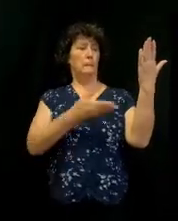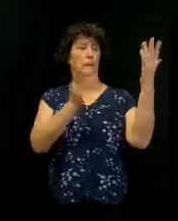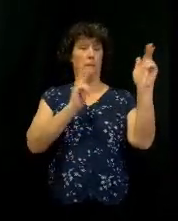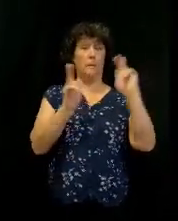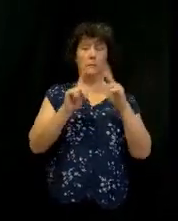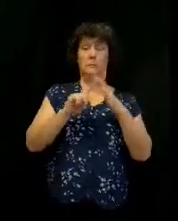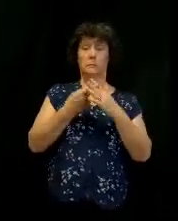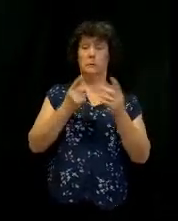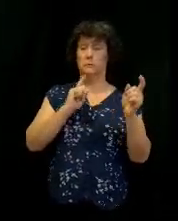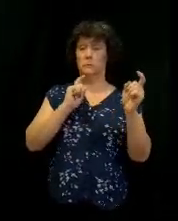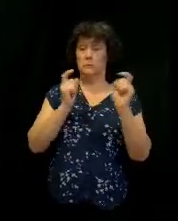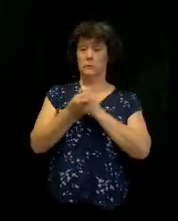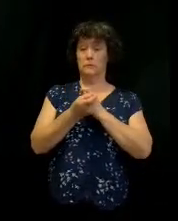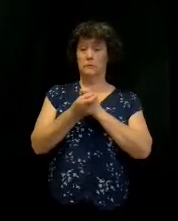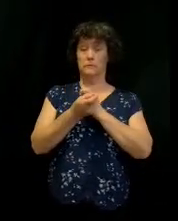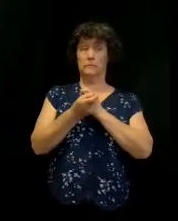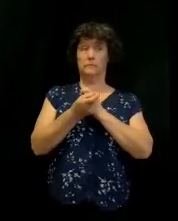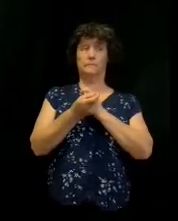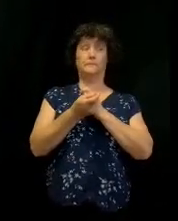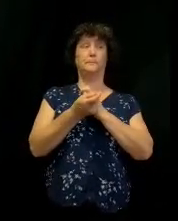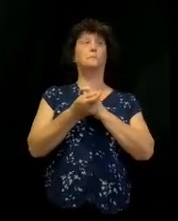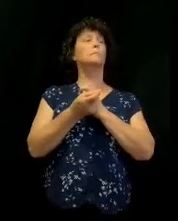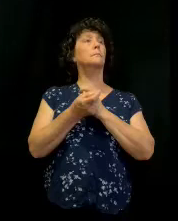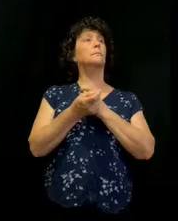Now, let me sew this up for today.